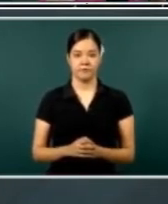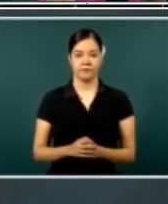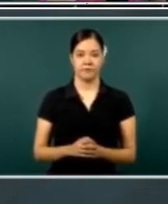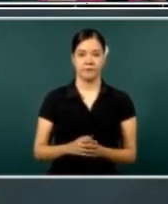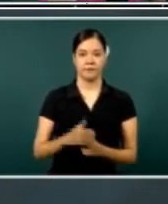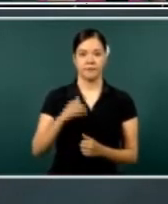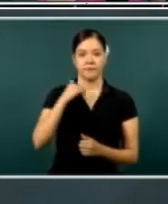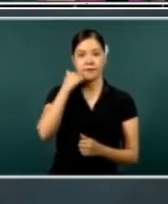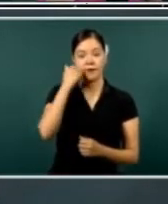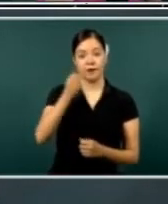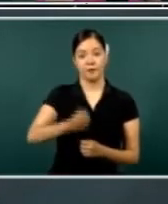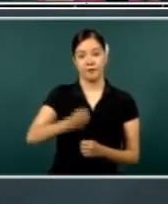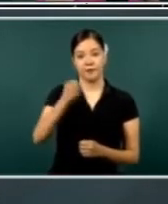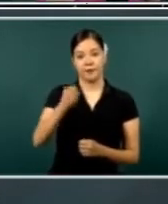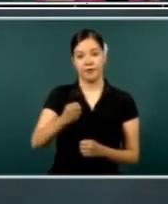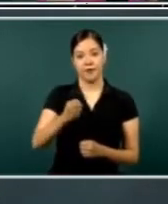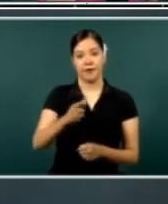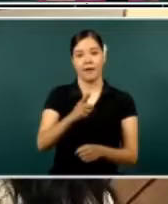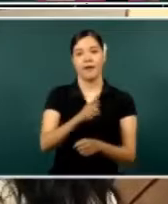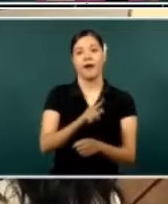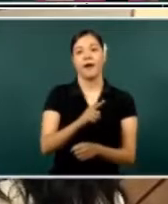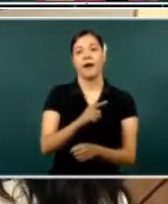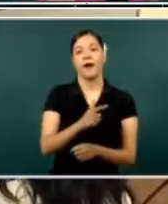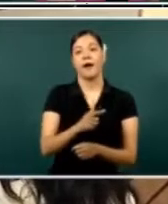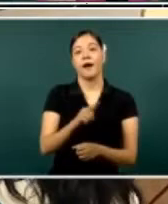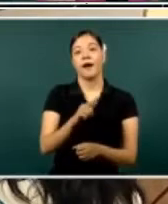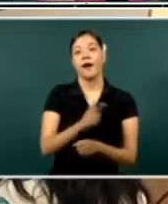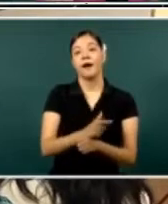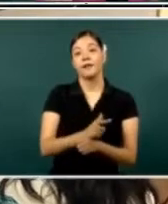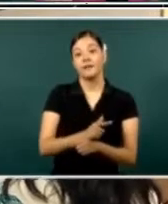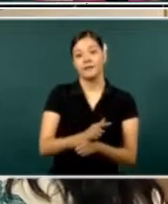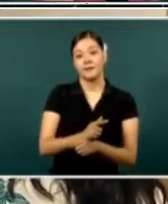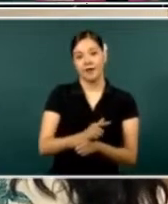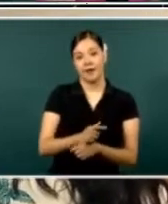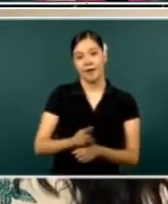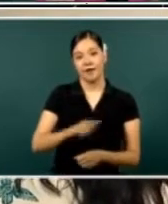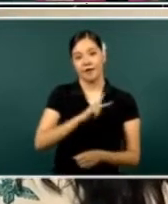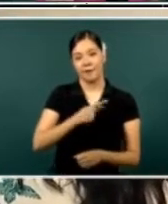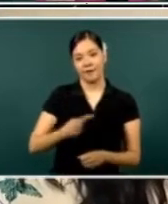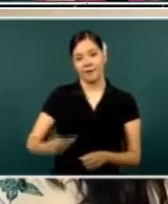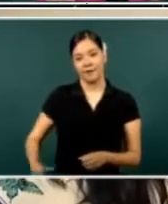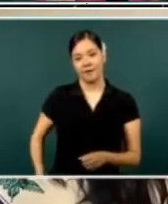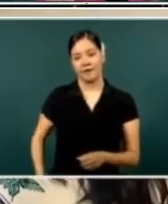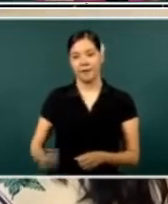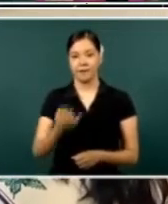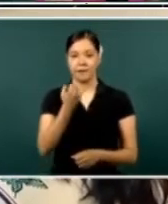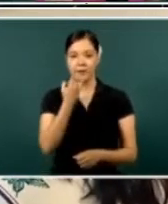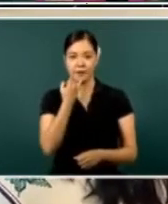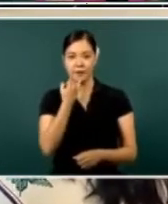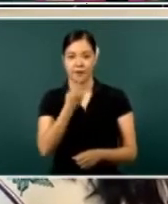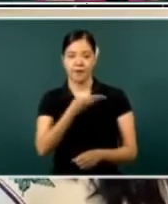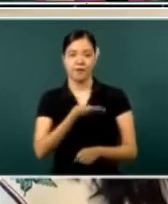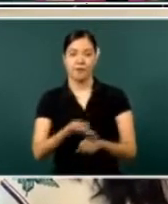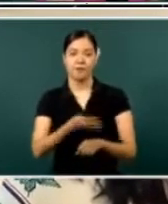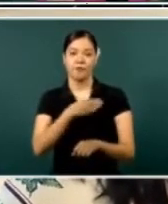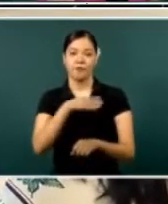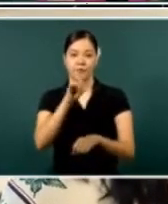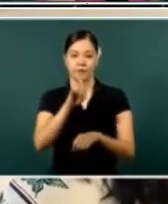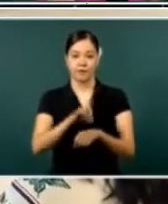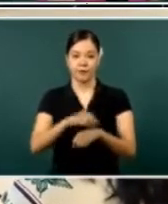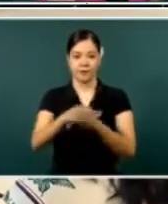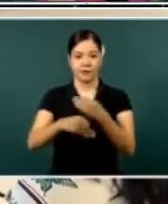So obviously they're mentioning the president, hello everybody, to all the authorities